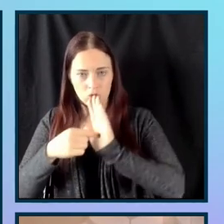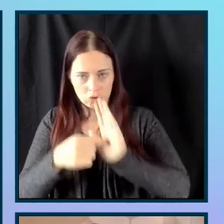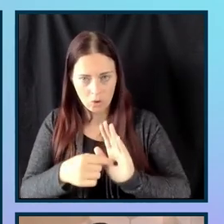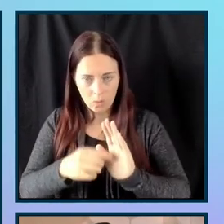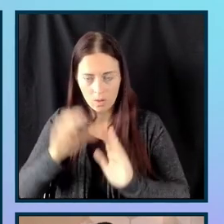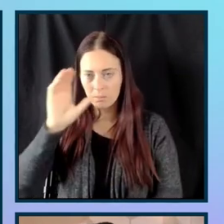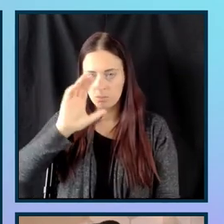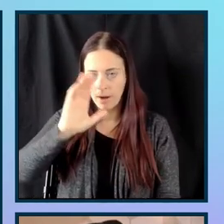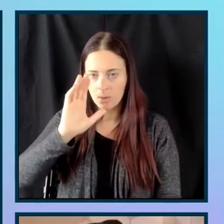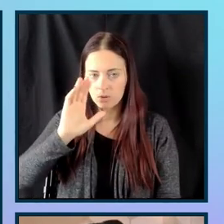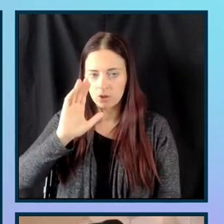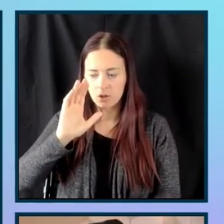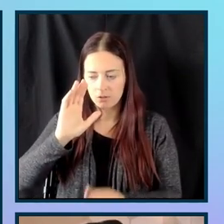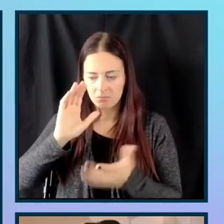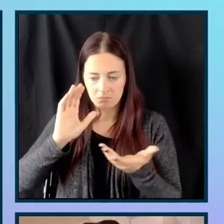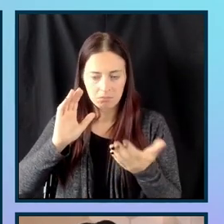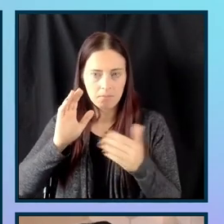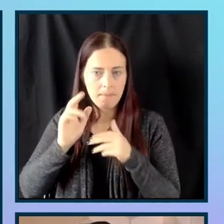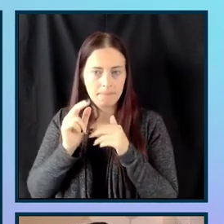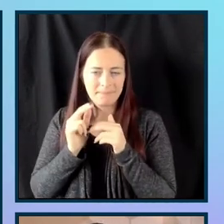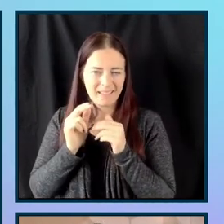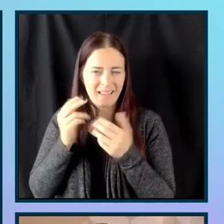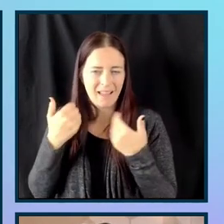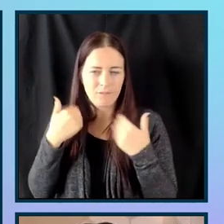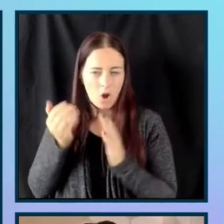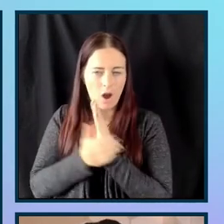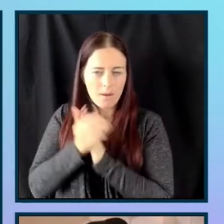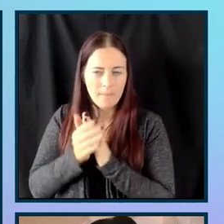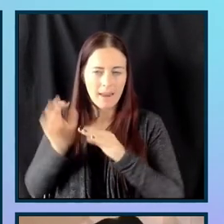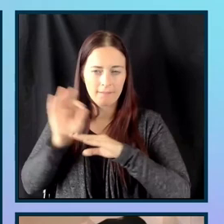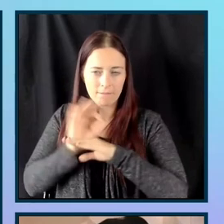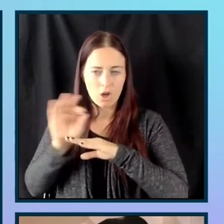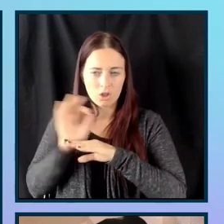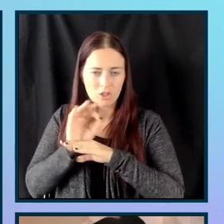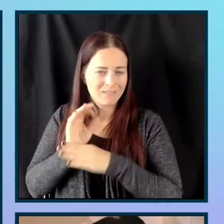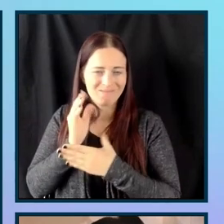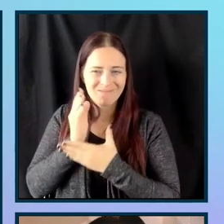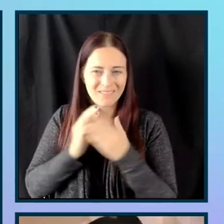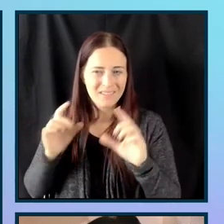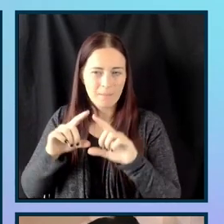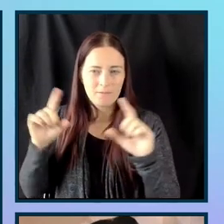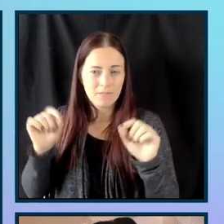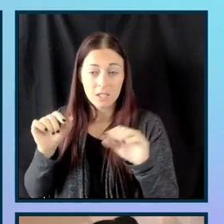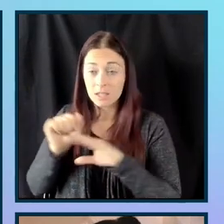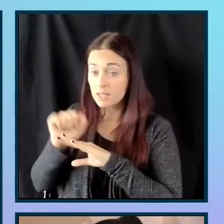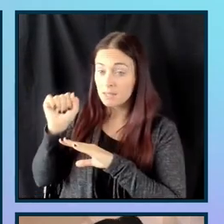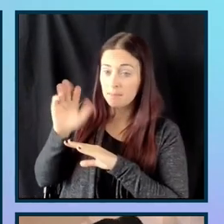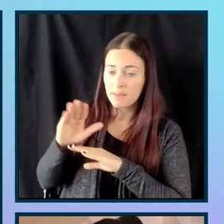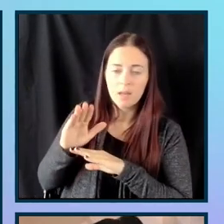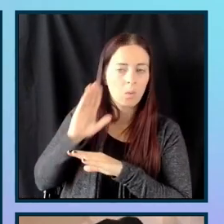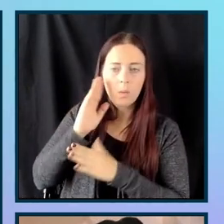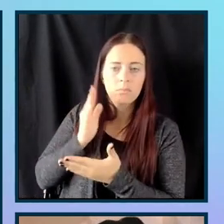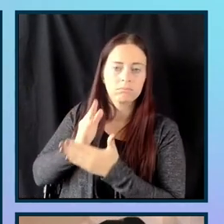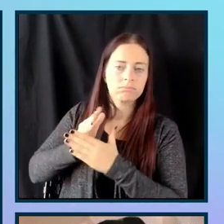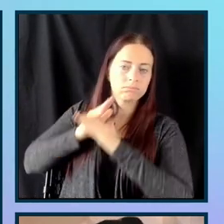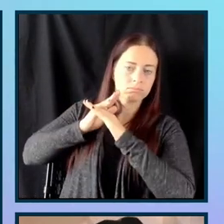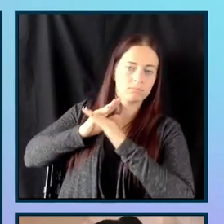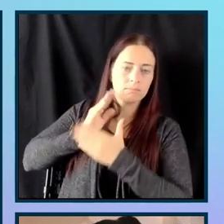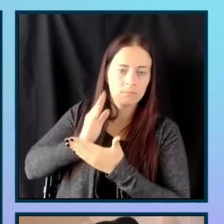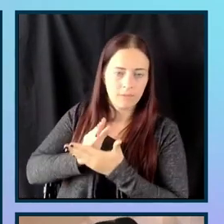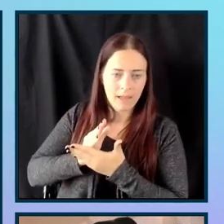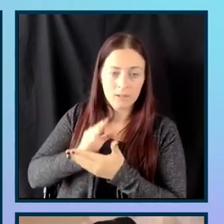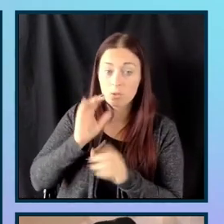built-in functionality to block some of those from being submitted. So, if I'm trying to submit my form with a required field that is empty,